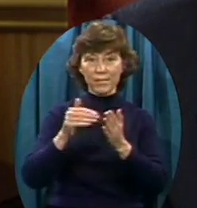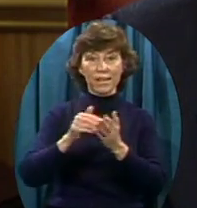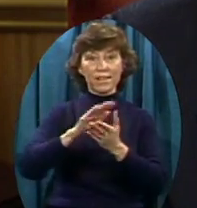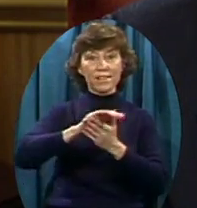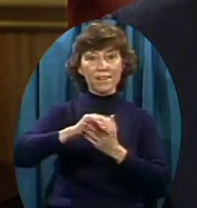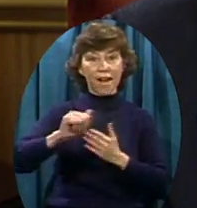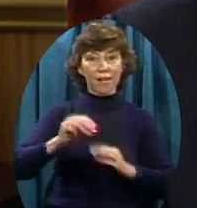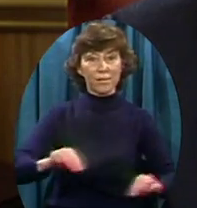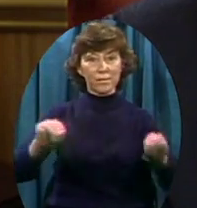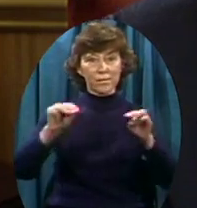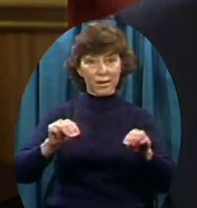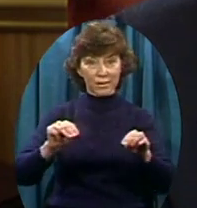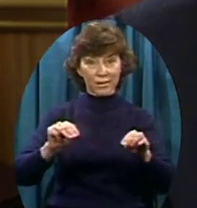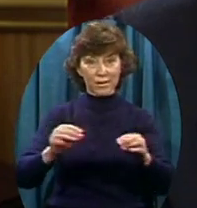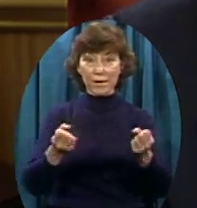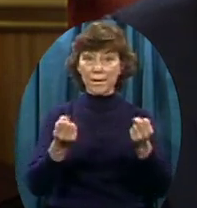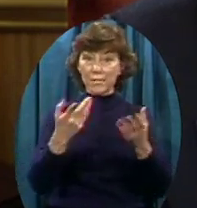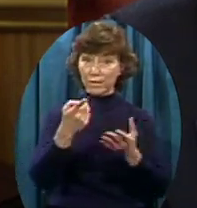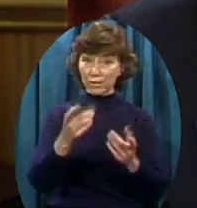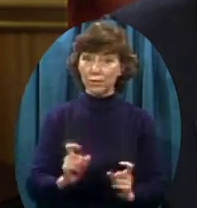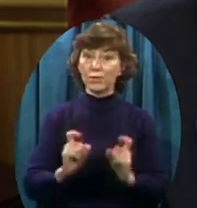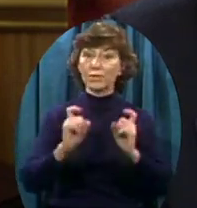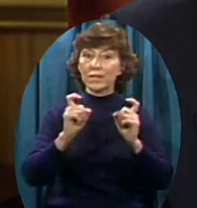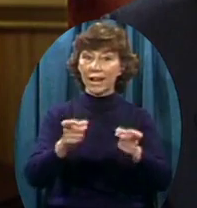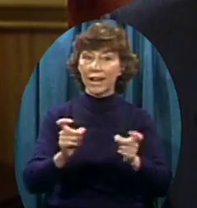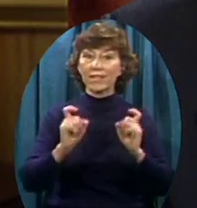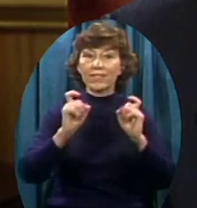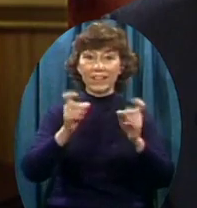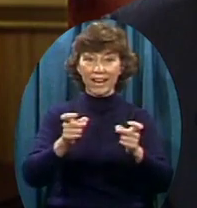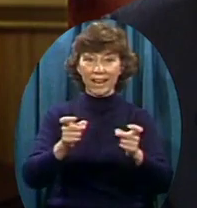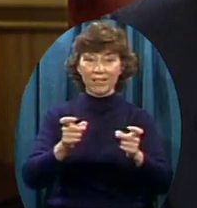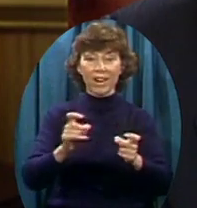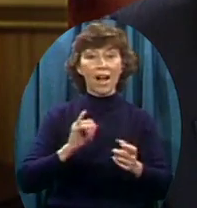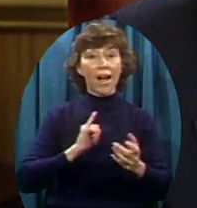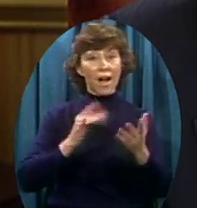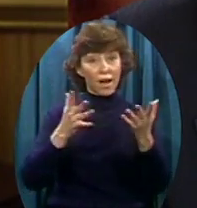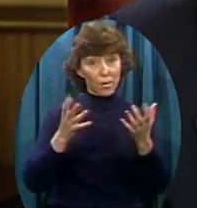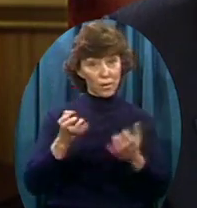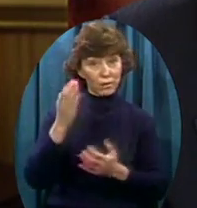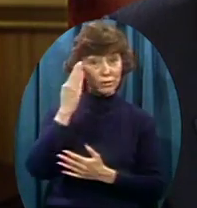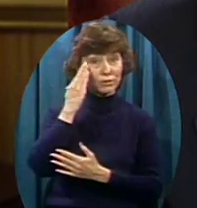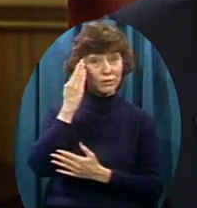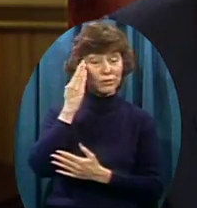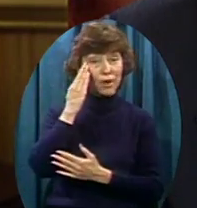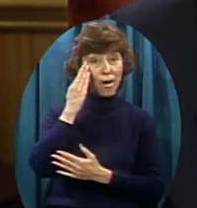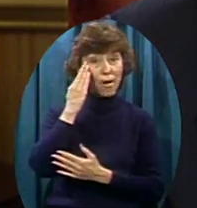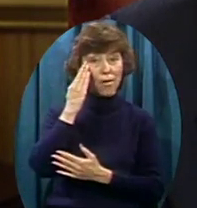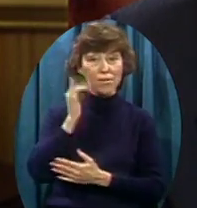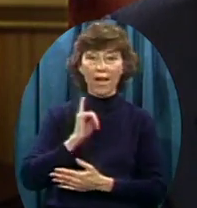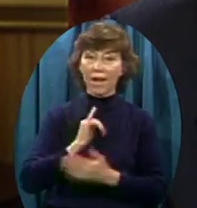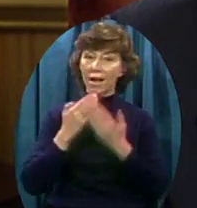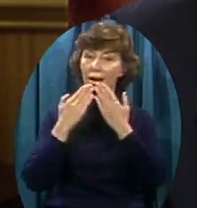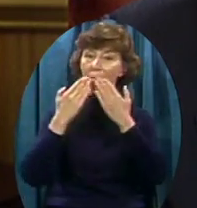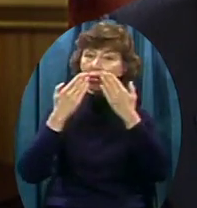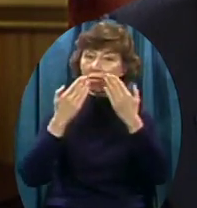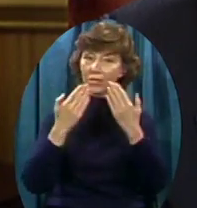gave more than once. And I want you to know I take it seriously. I am grateful.